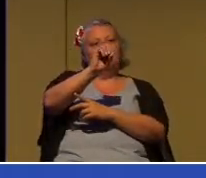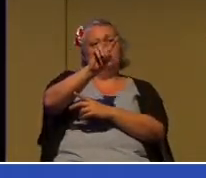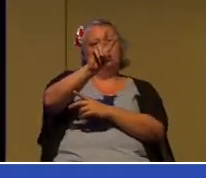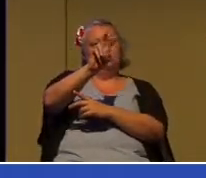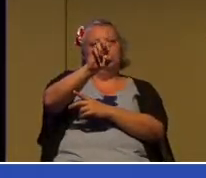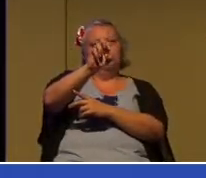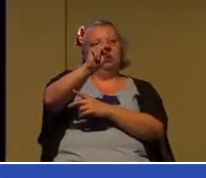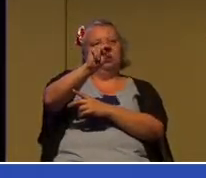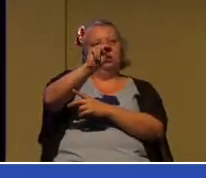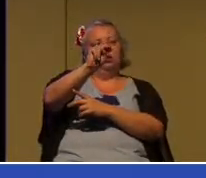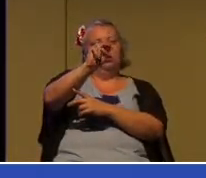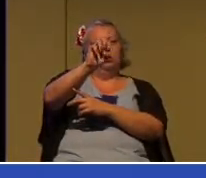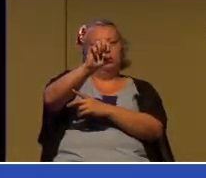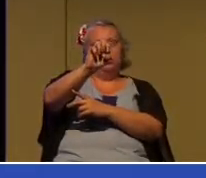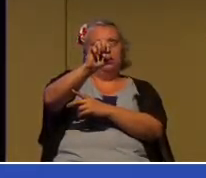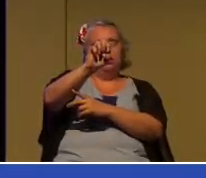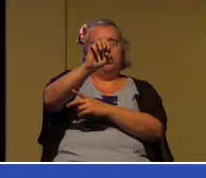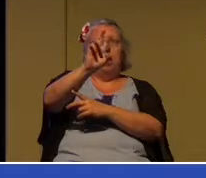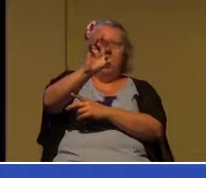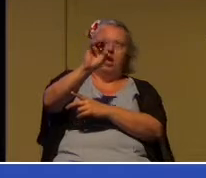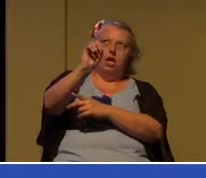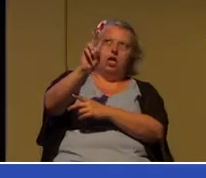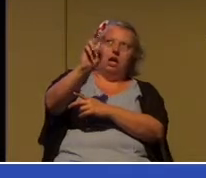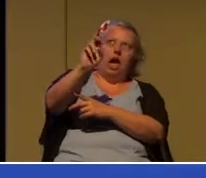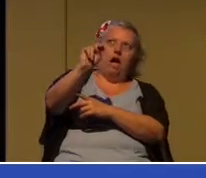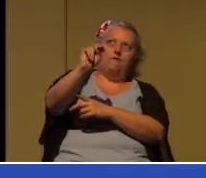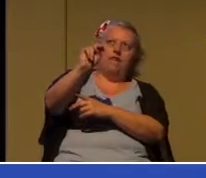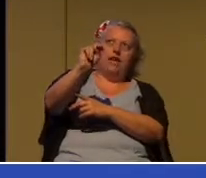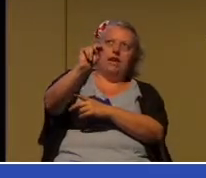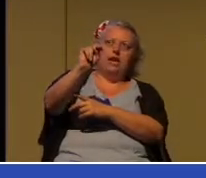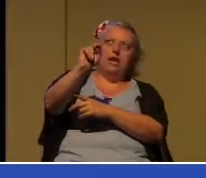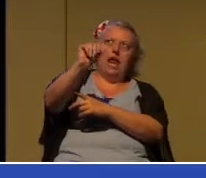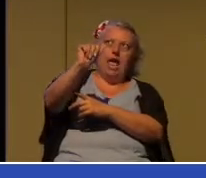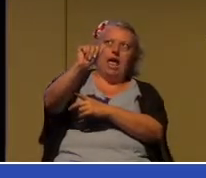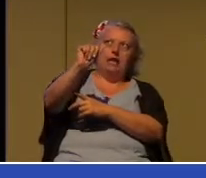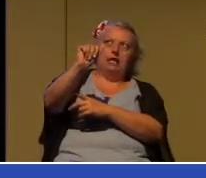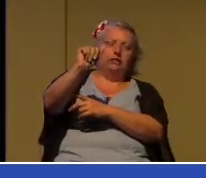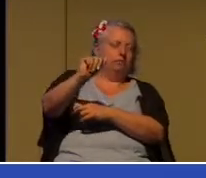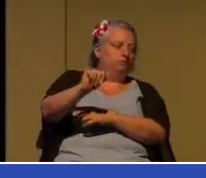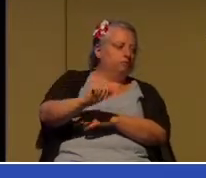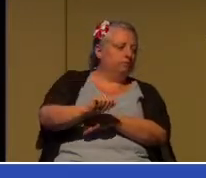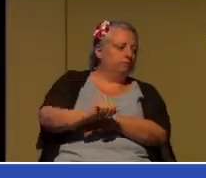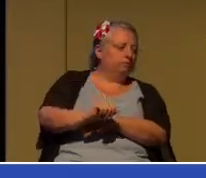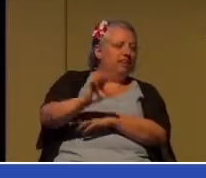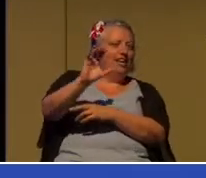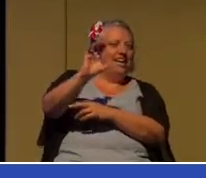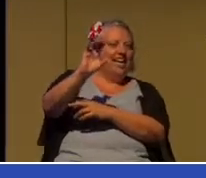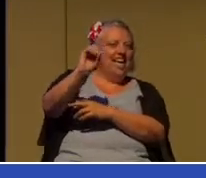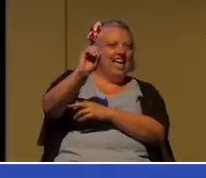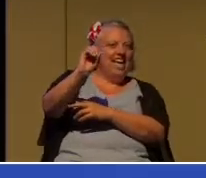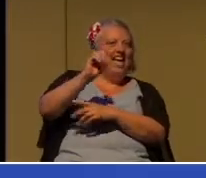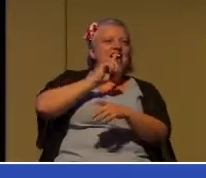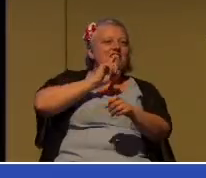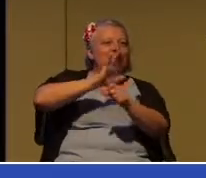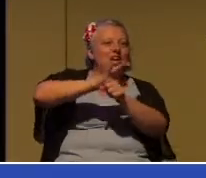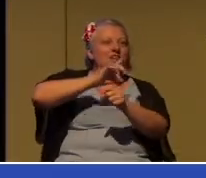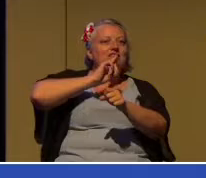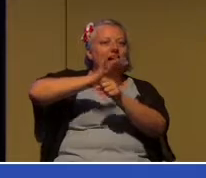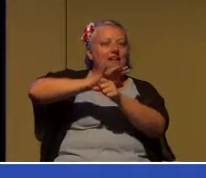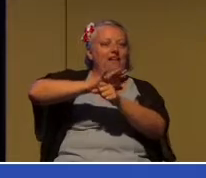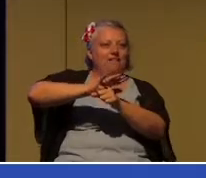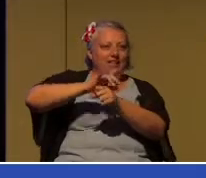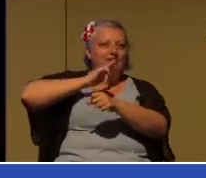covenant can be defined as an elected as opposed to natural